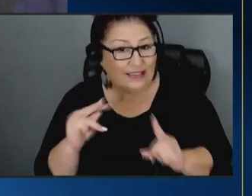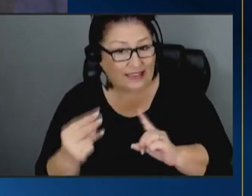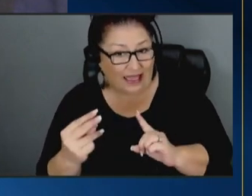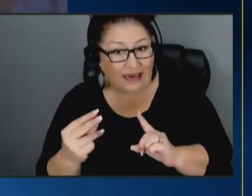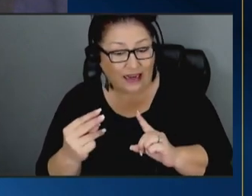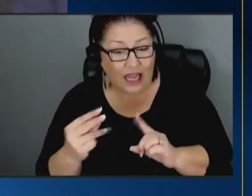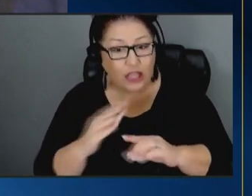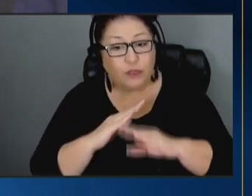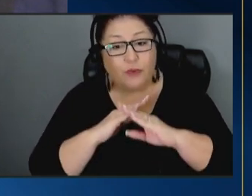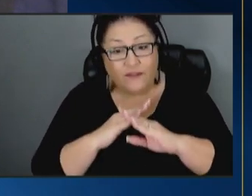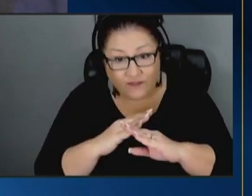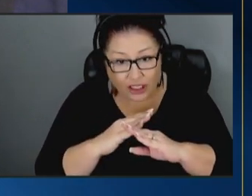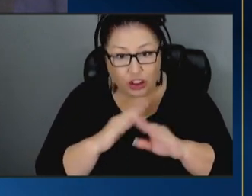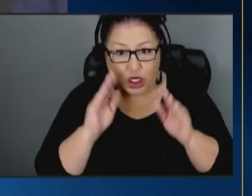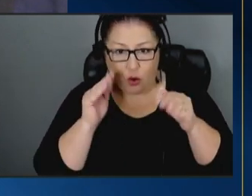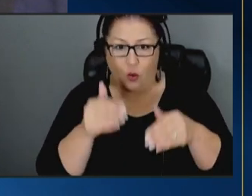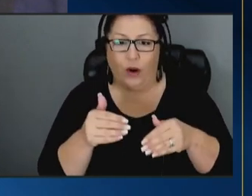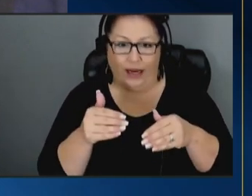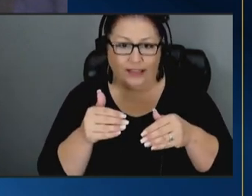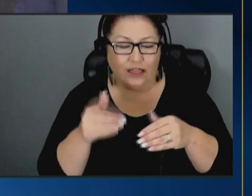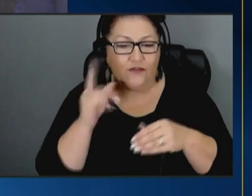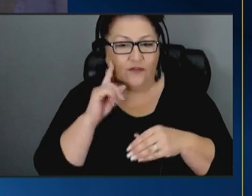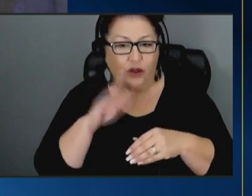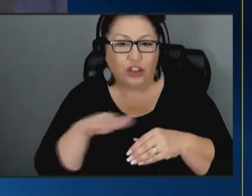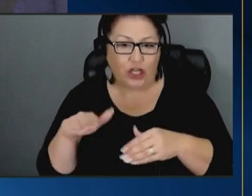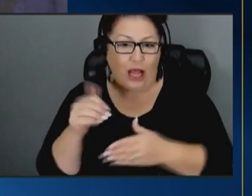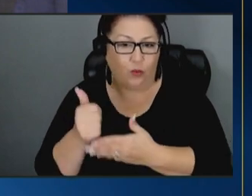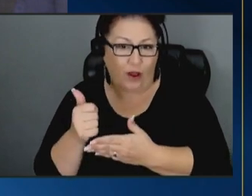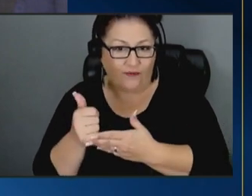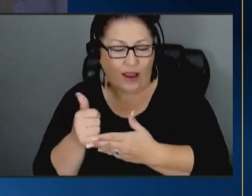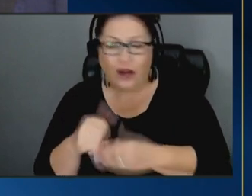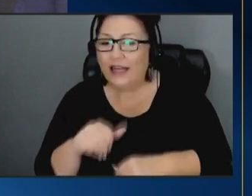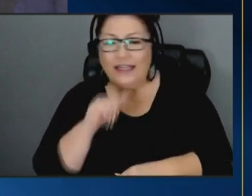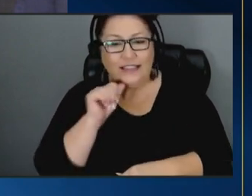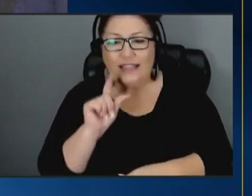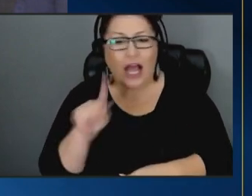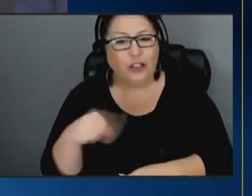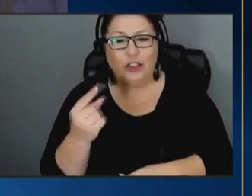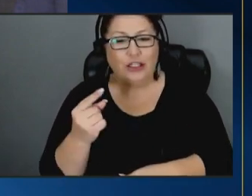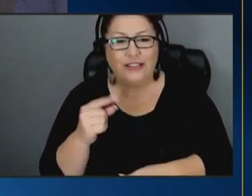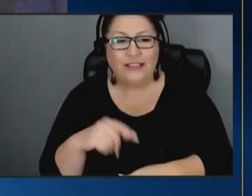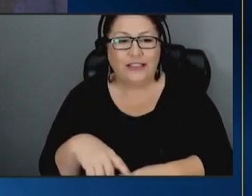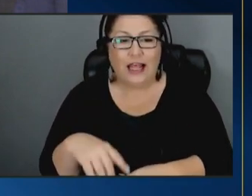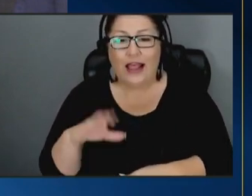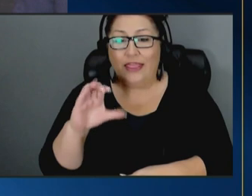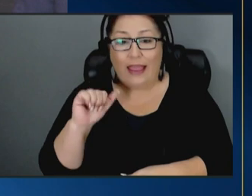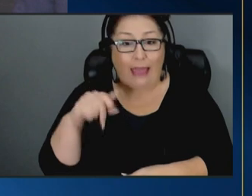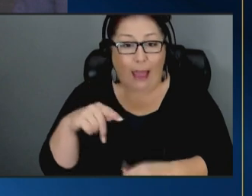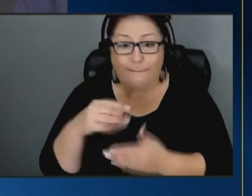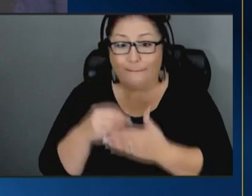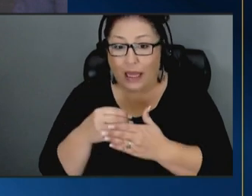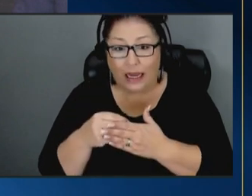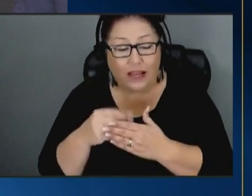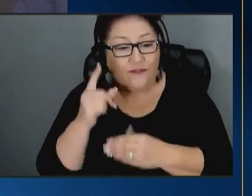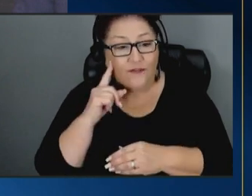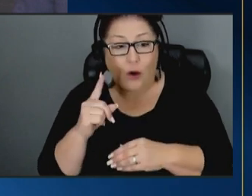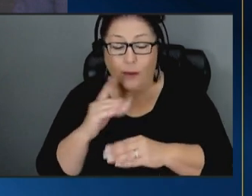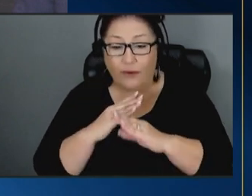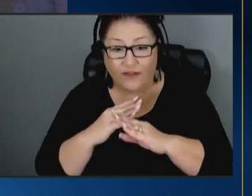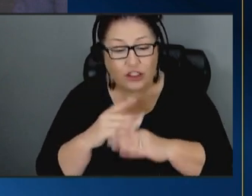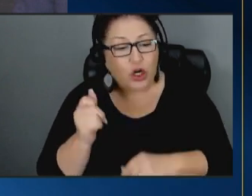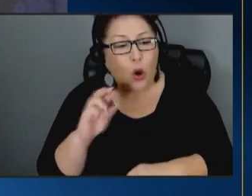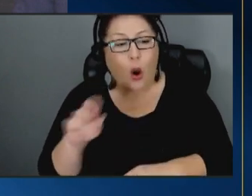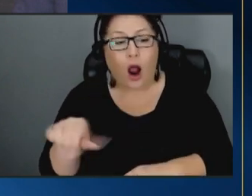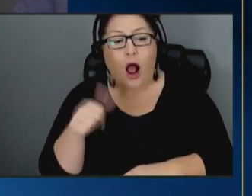prevention oriented for child welfare right it's not just the cv cap money for prevention or other